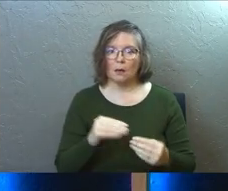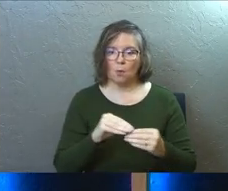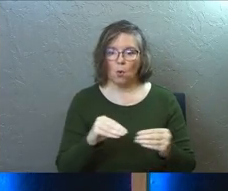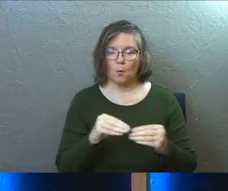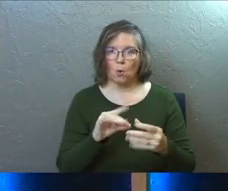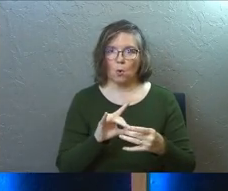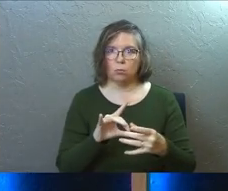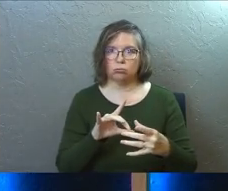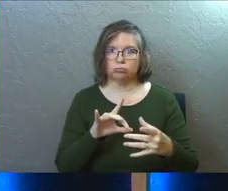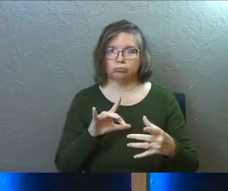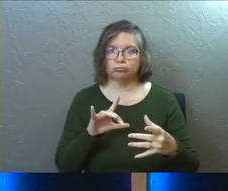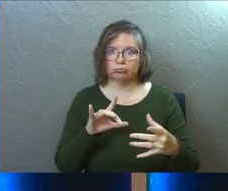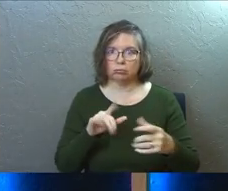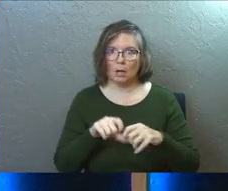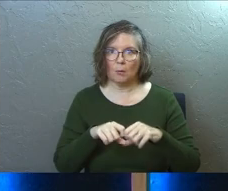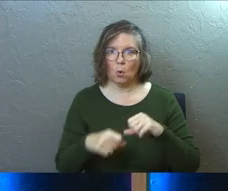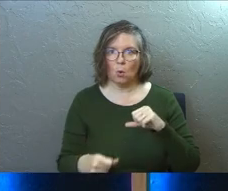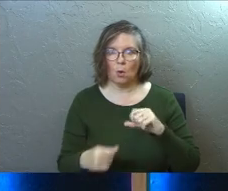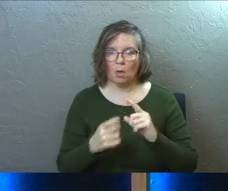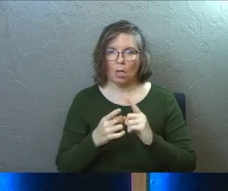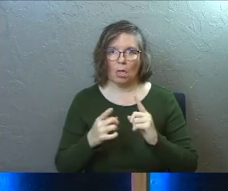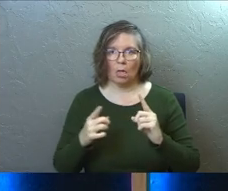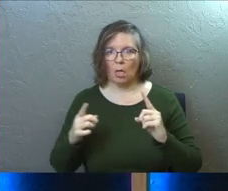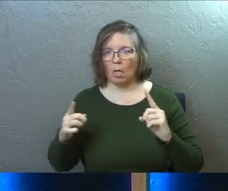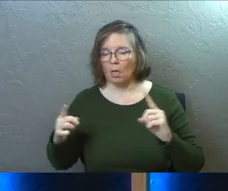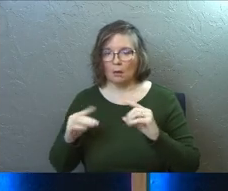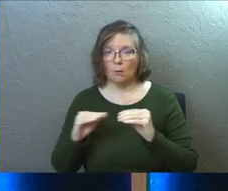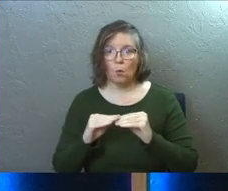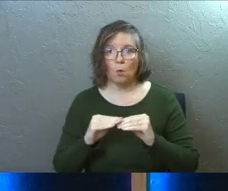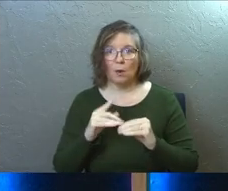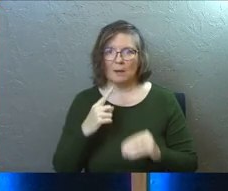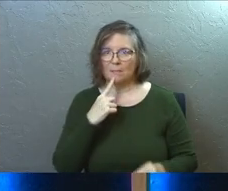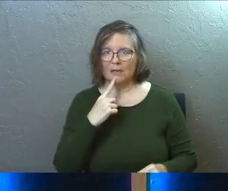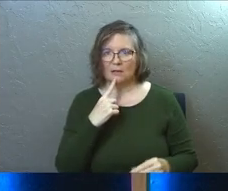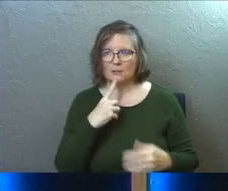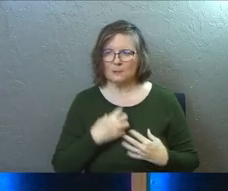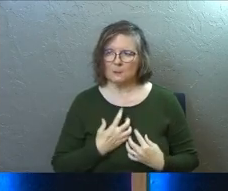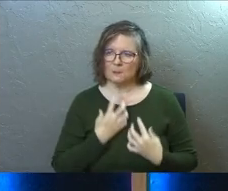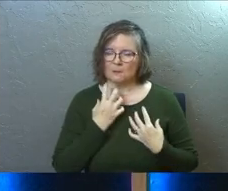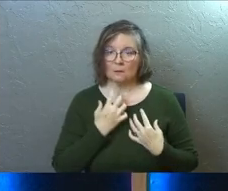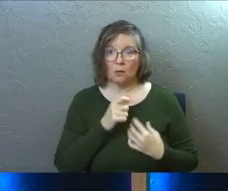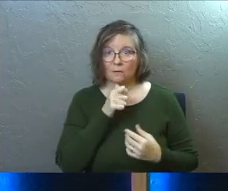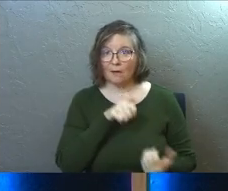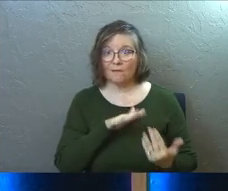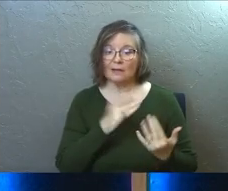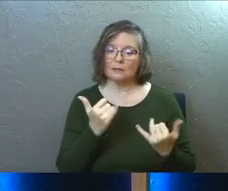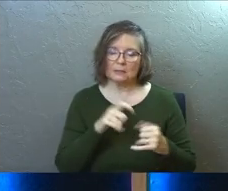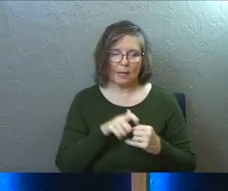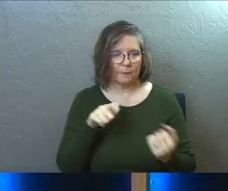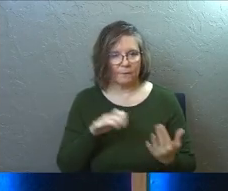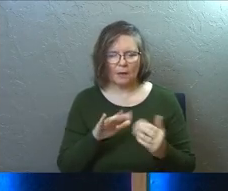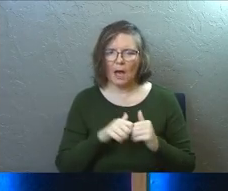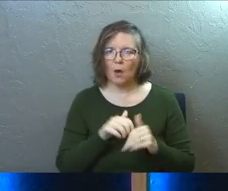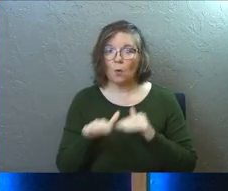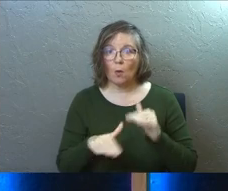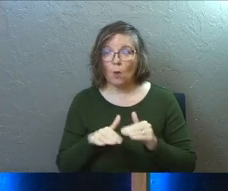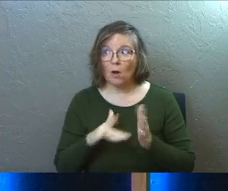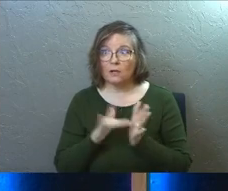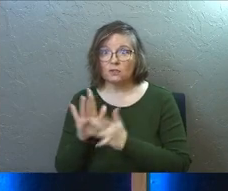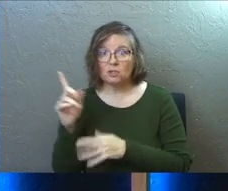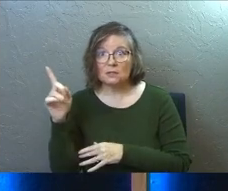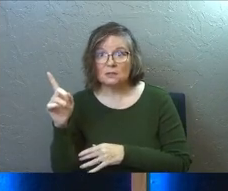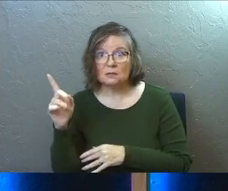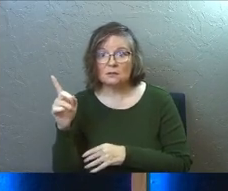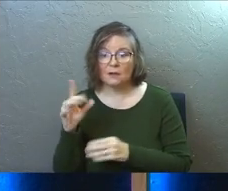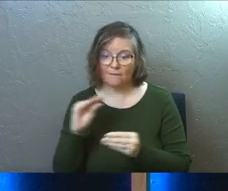more and more distant, more and more broken, more and more bitterness coming in, and you haven't faced it. And it's time to face it. How do I walk the walk of